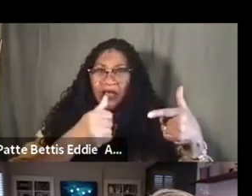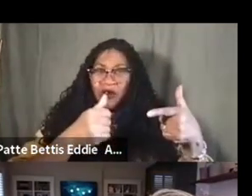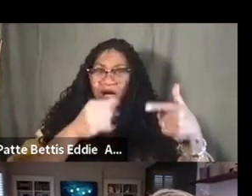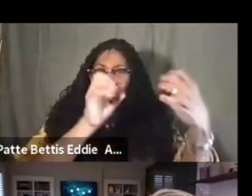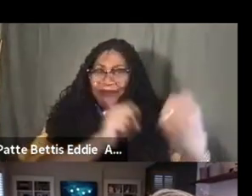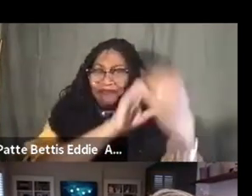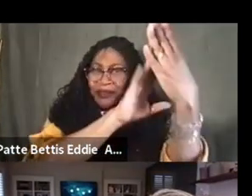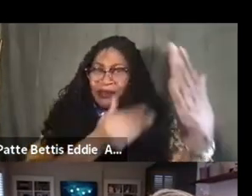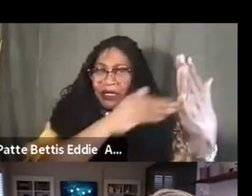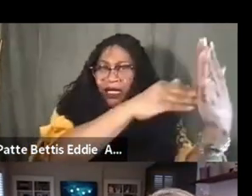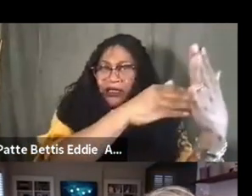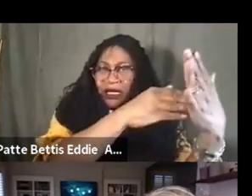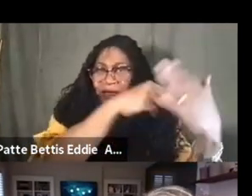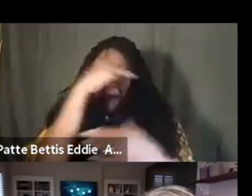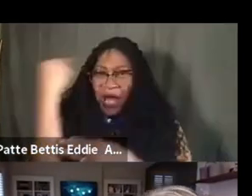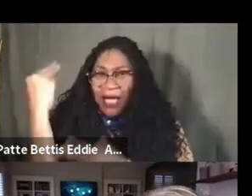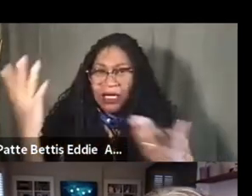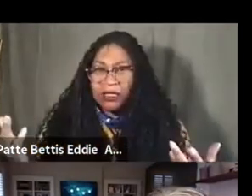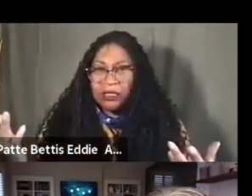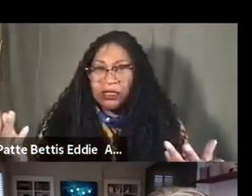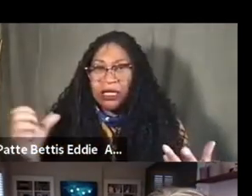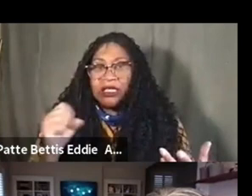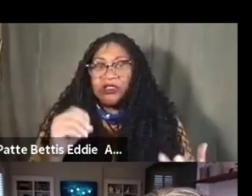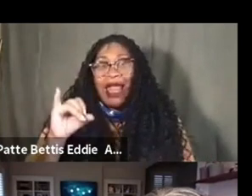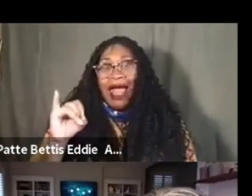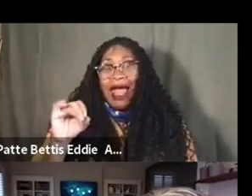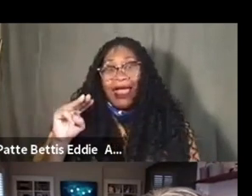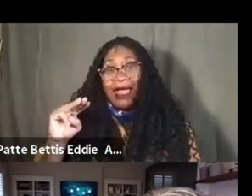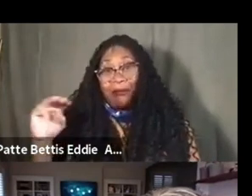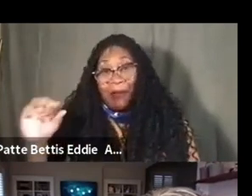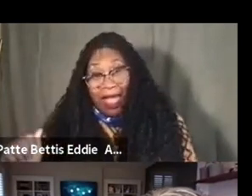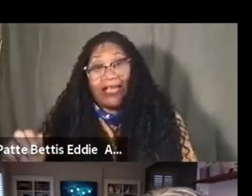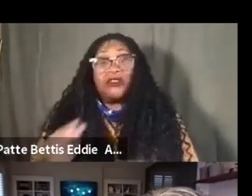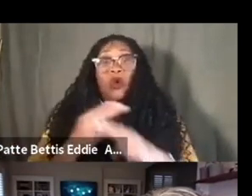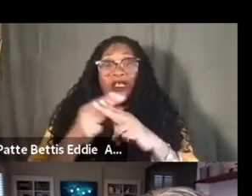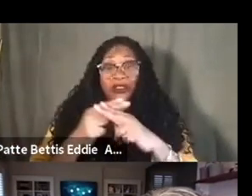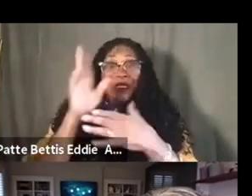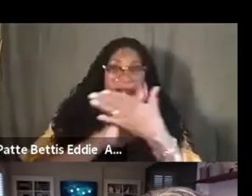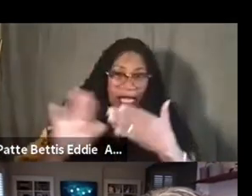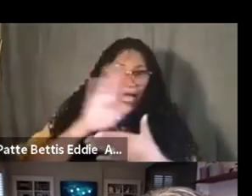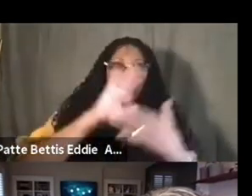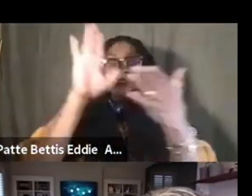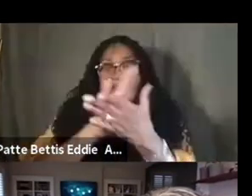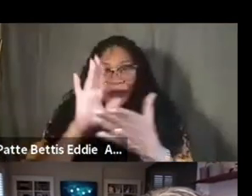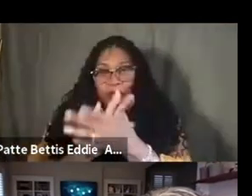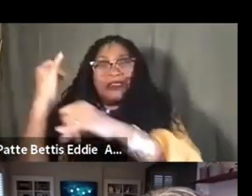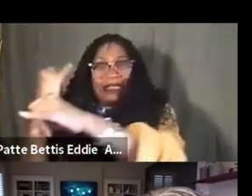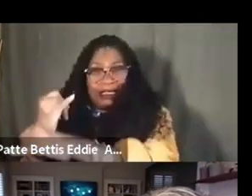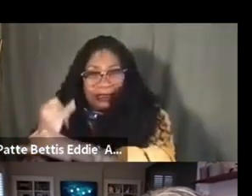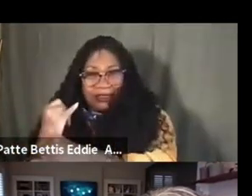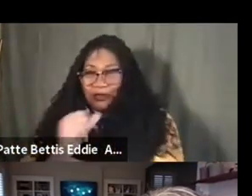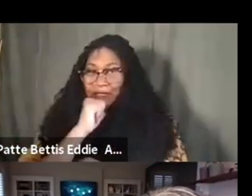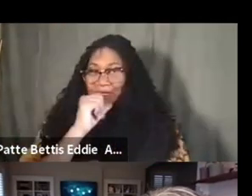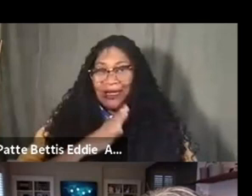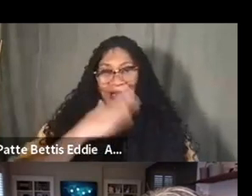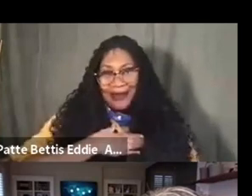anti-Blackness is when the, so in the IMA's case, you know, once the institution responded, you know, unwilling, right, to do